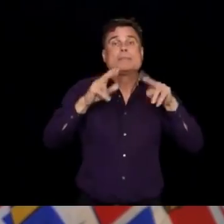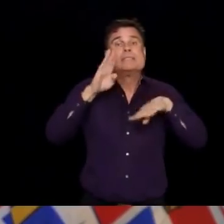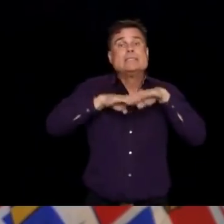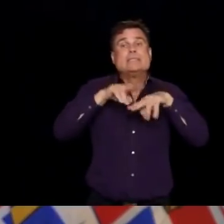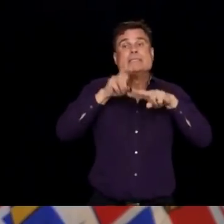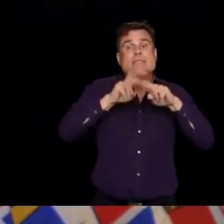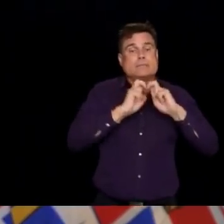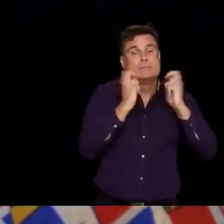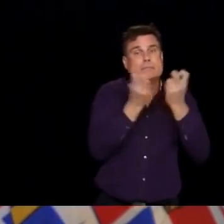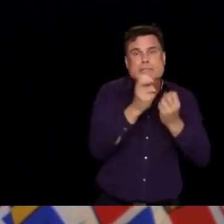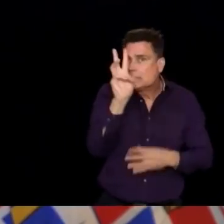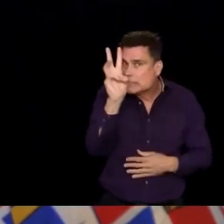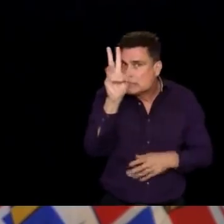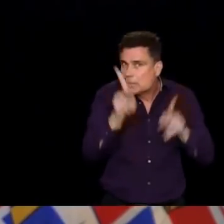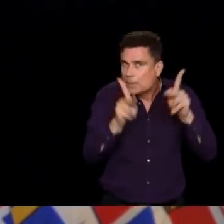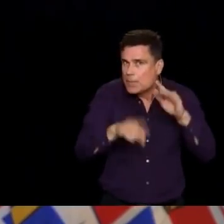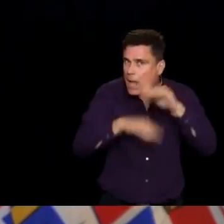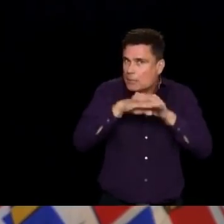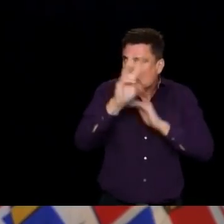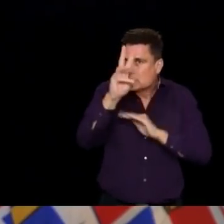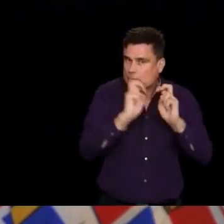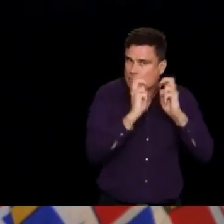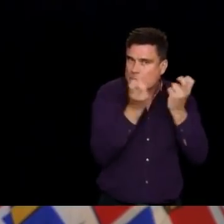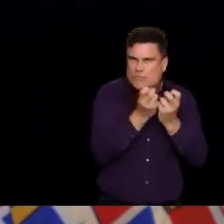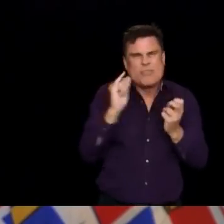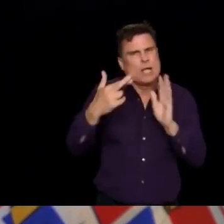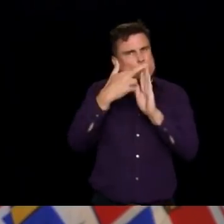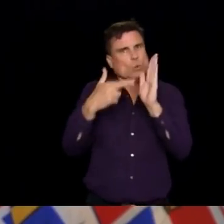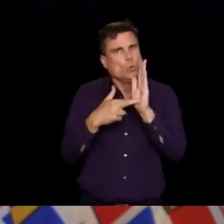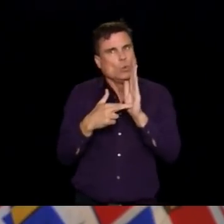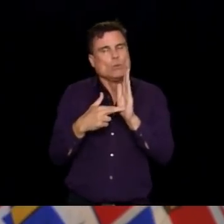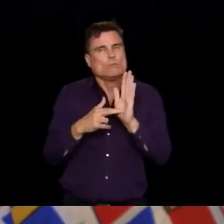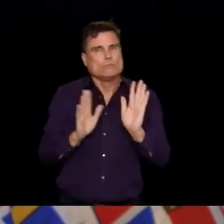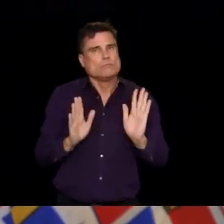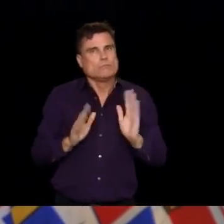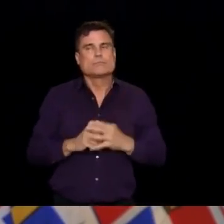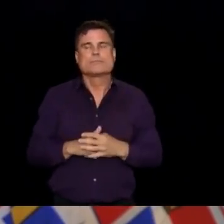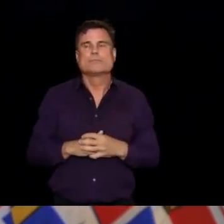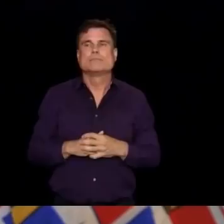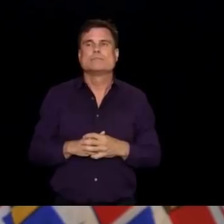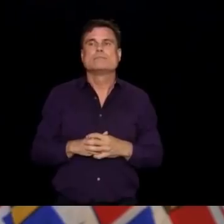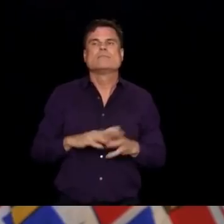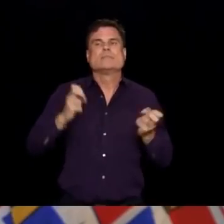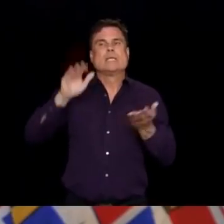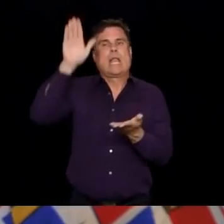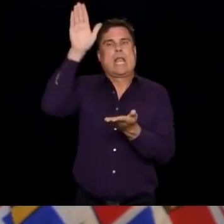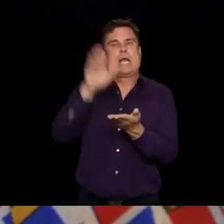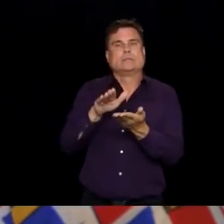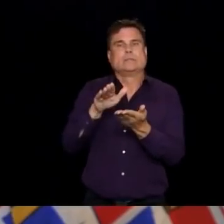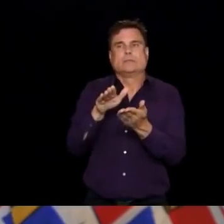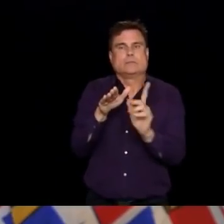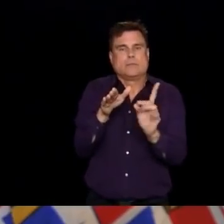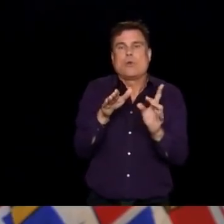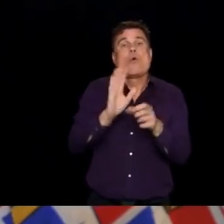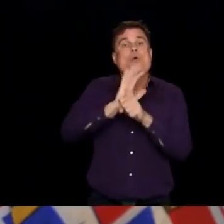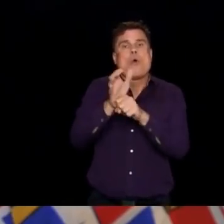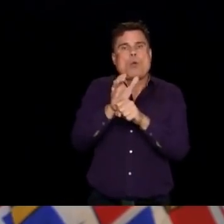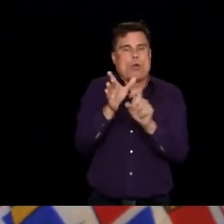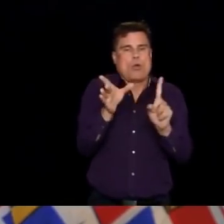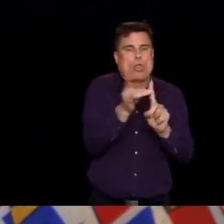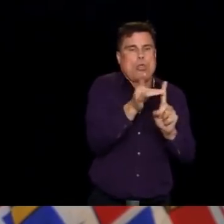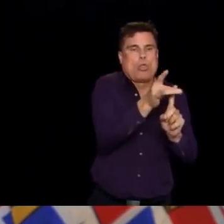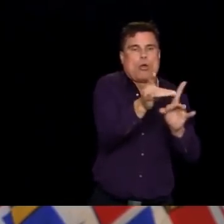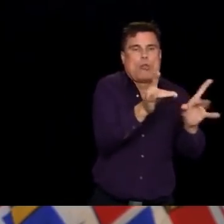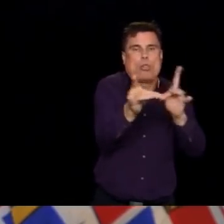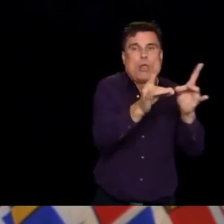a table. The reasons for that are so that you don't have those opportunities for the virus to spread between people. Putting up